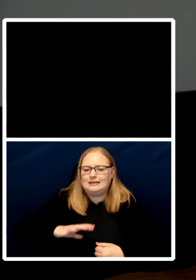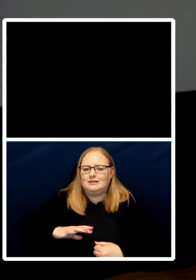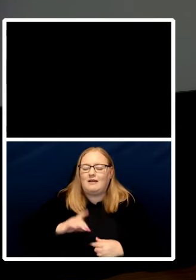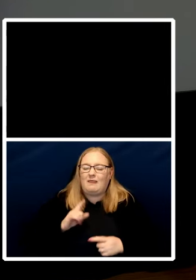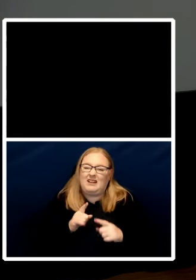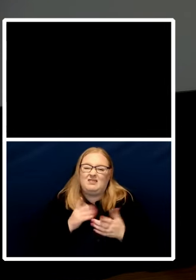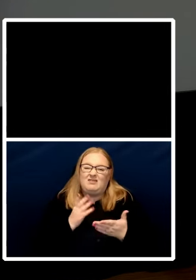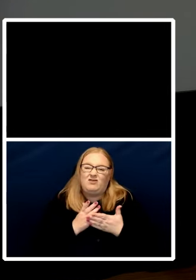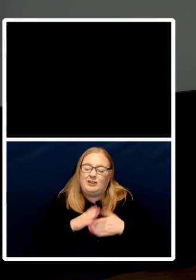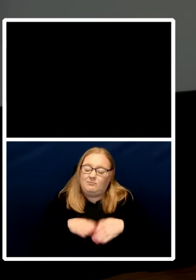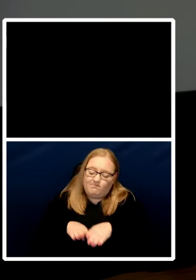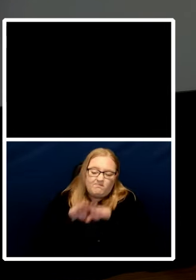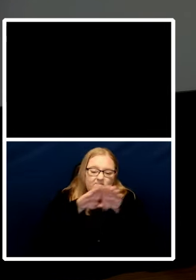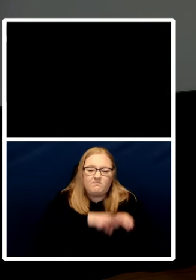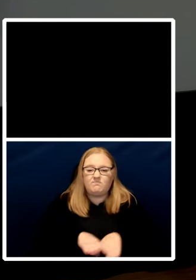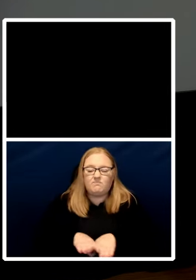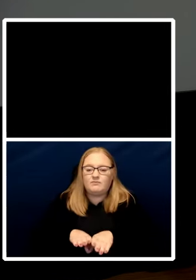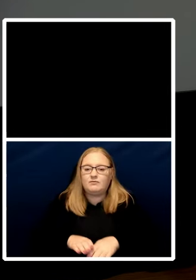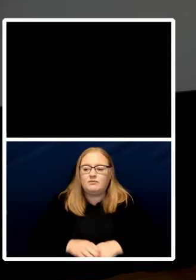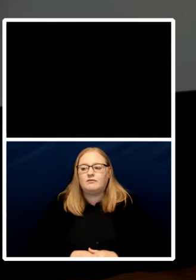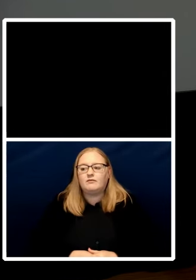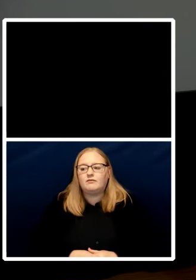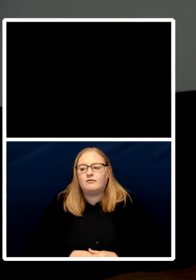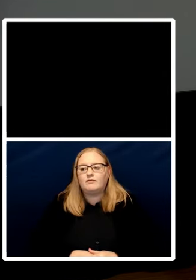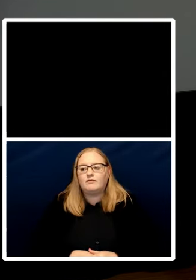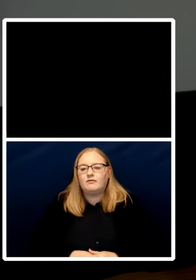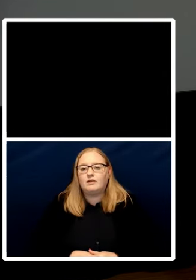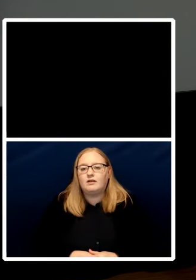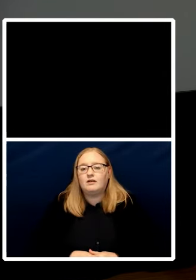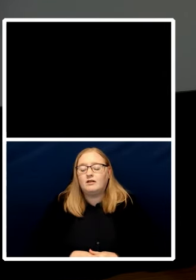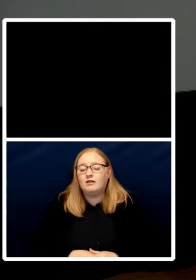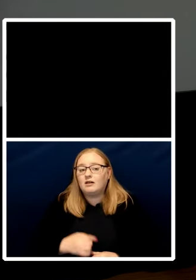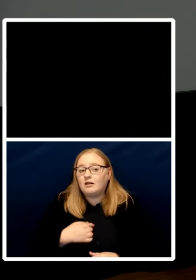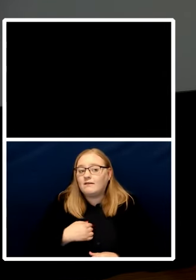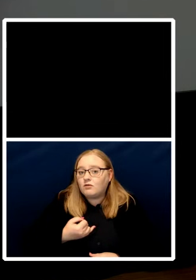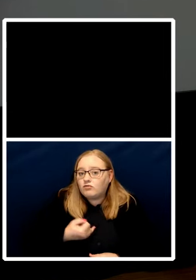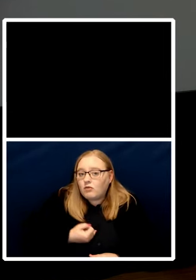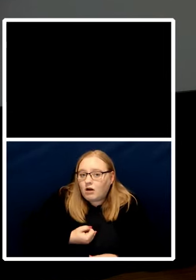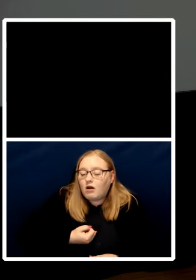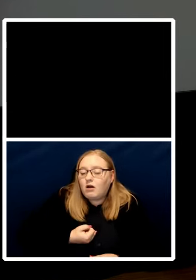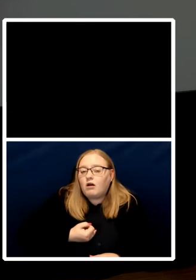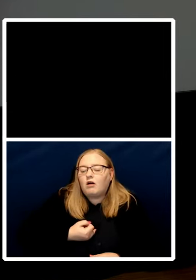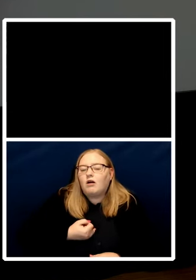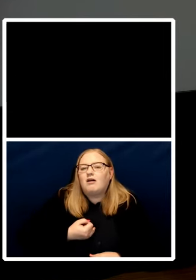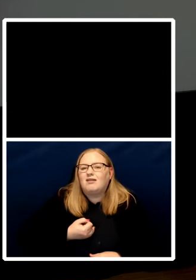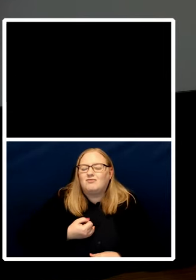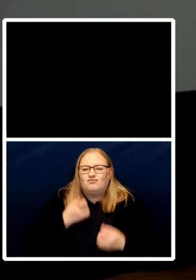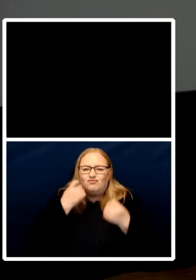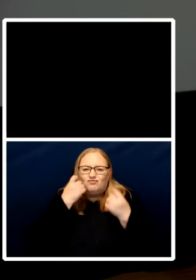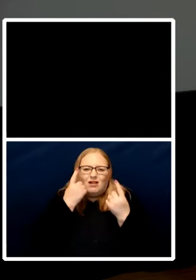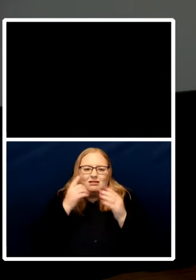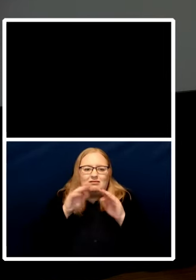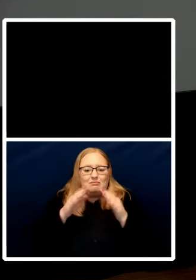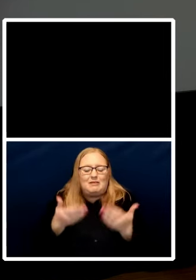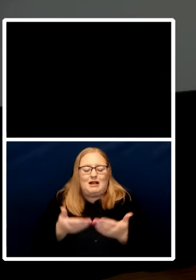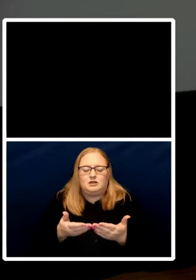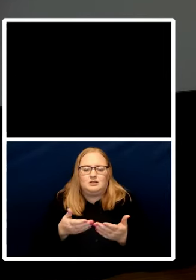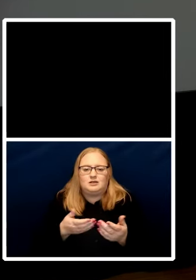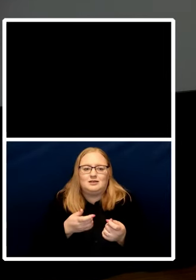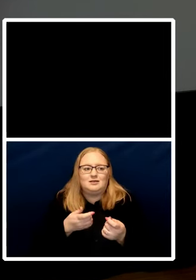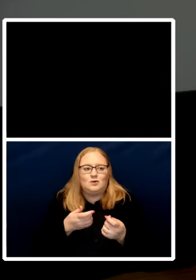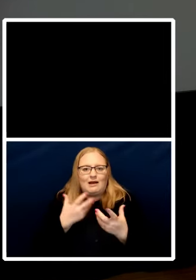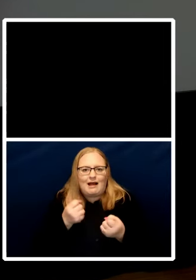um and if i'm wrong about that look at the shrinking interconnected planet that we live on whether of the internet